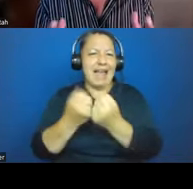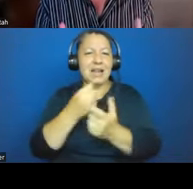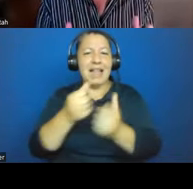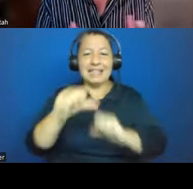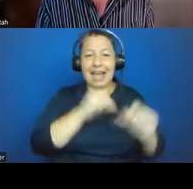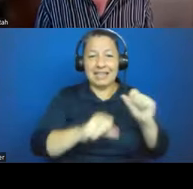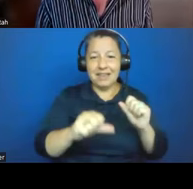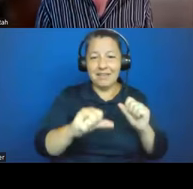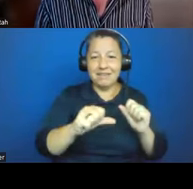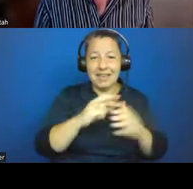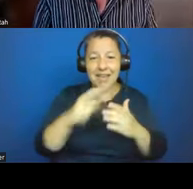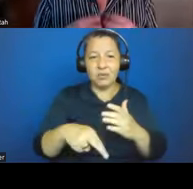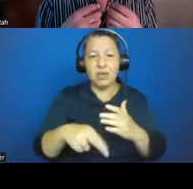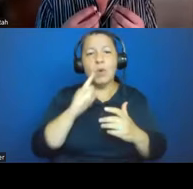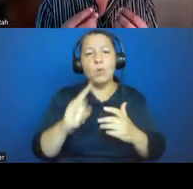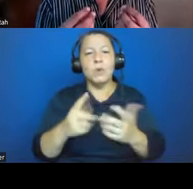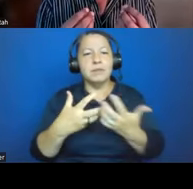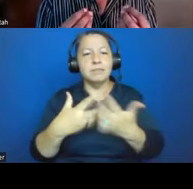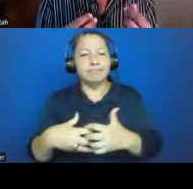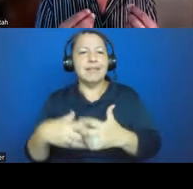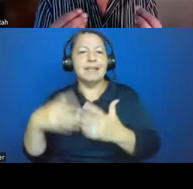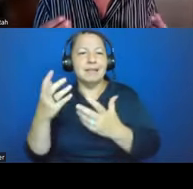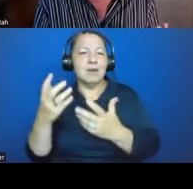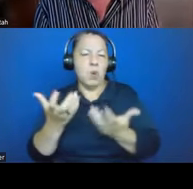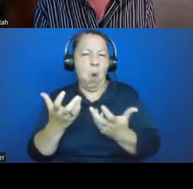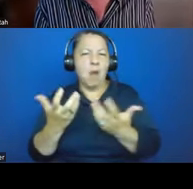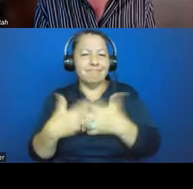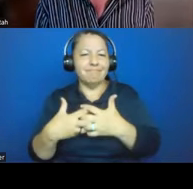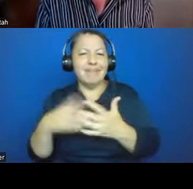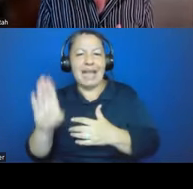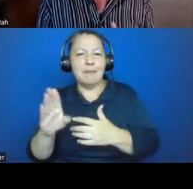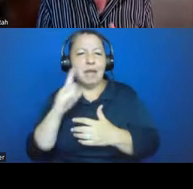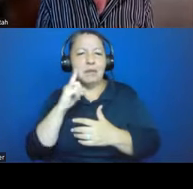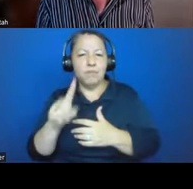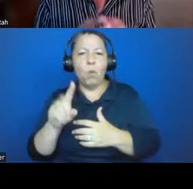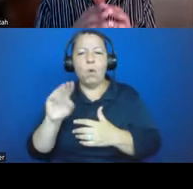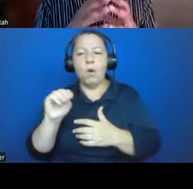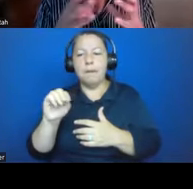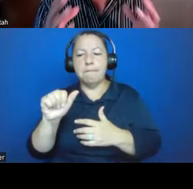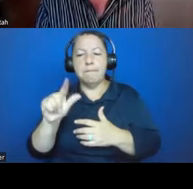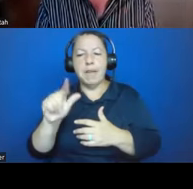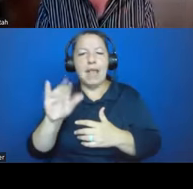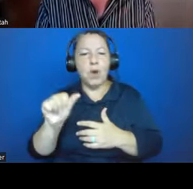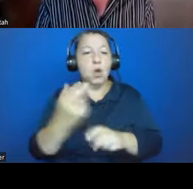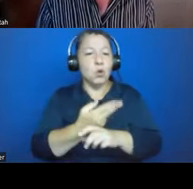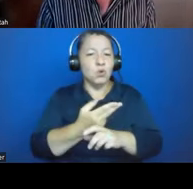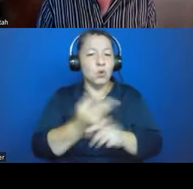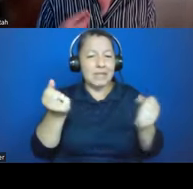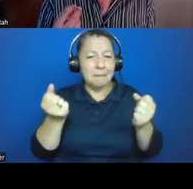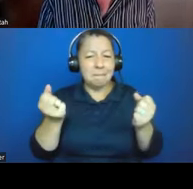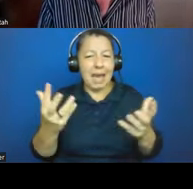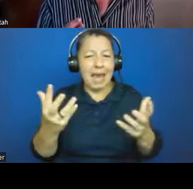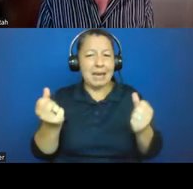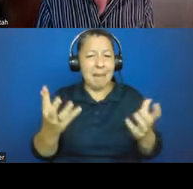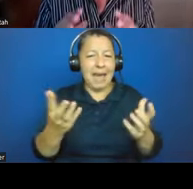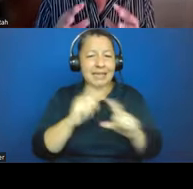synchronized database on malaria. This is by using these many lines of evidence gathered over hundreds of years, the